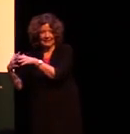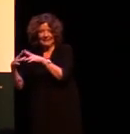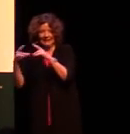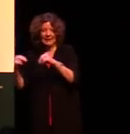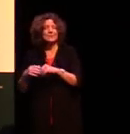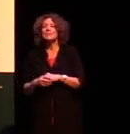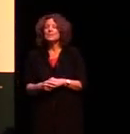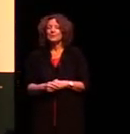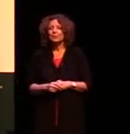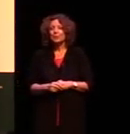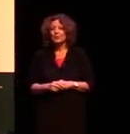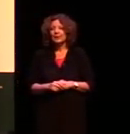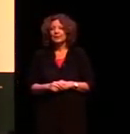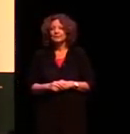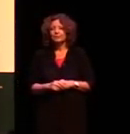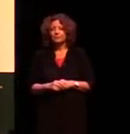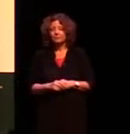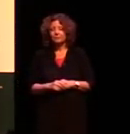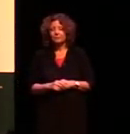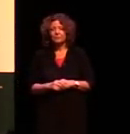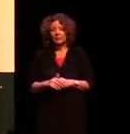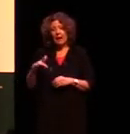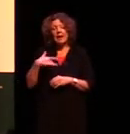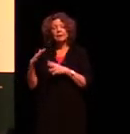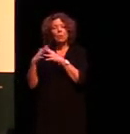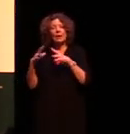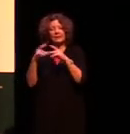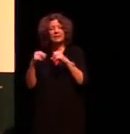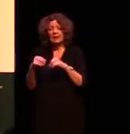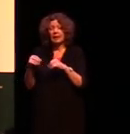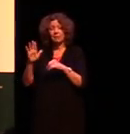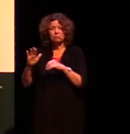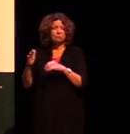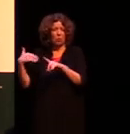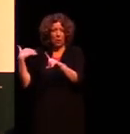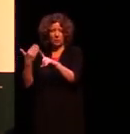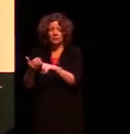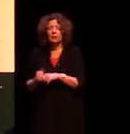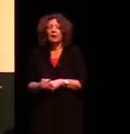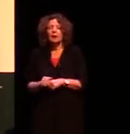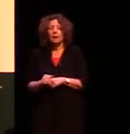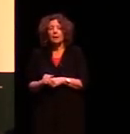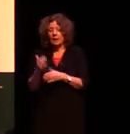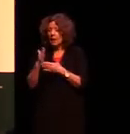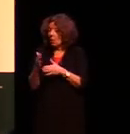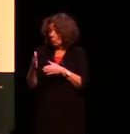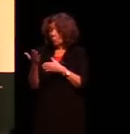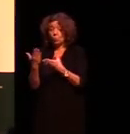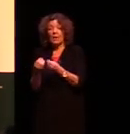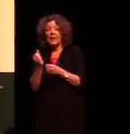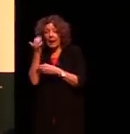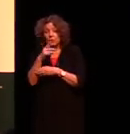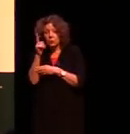And I must say that living in Western Sydney all those years, living with a diverse of Aboriginal people,